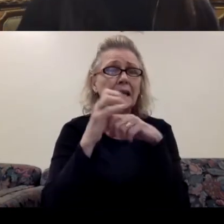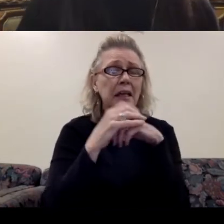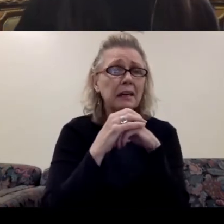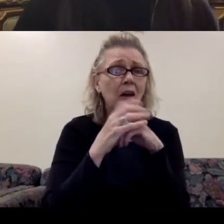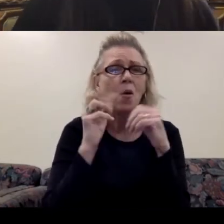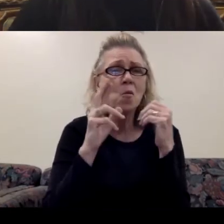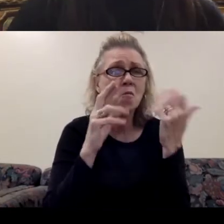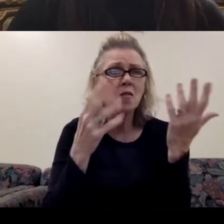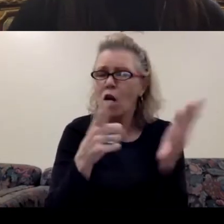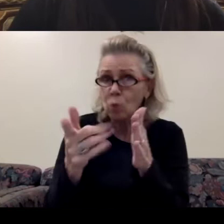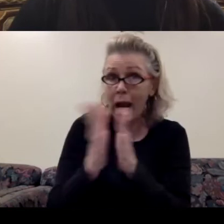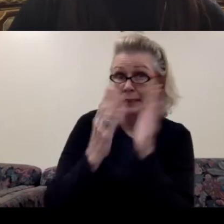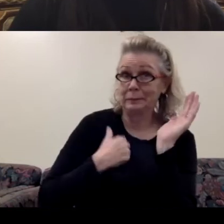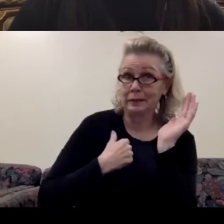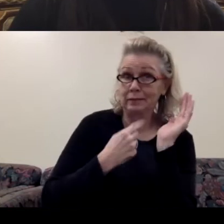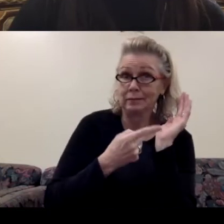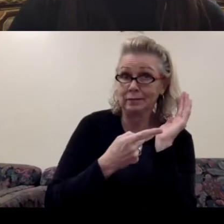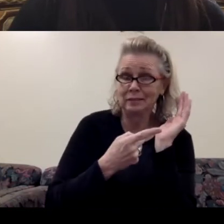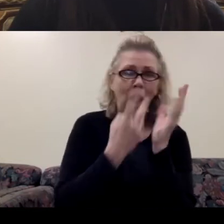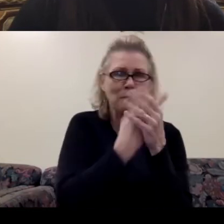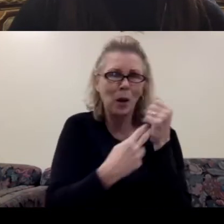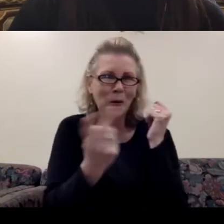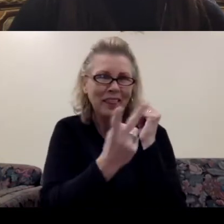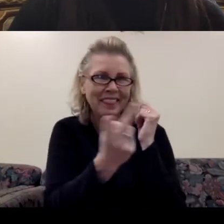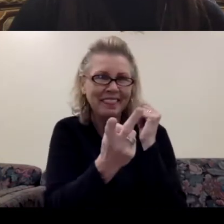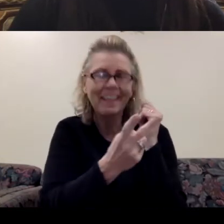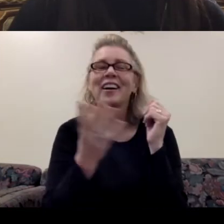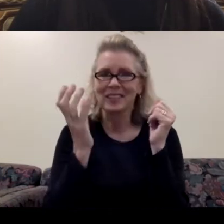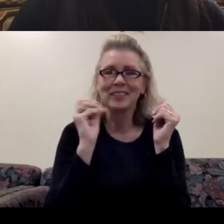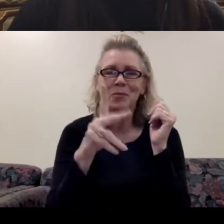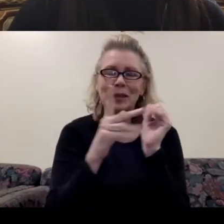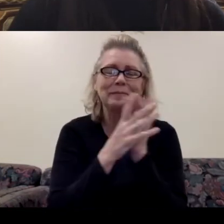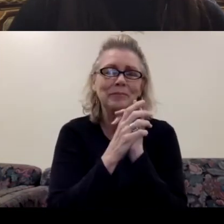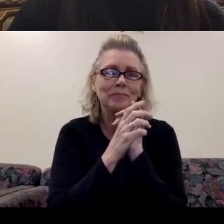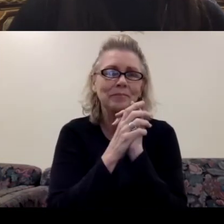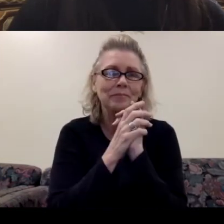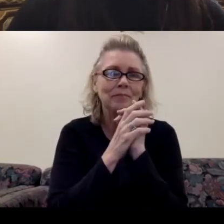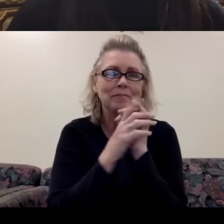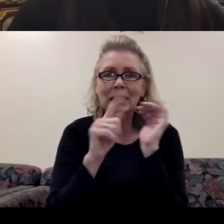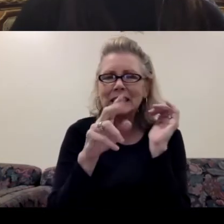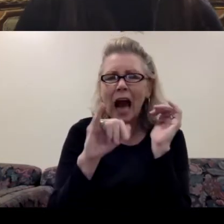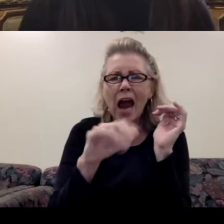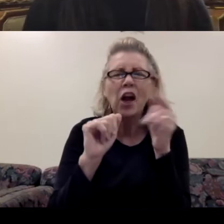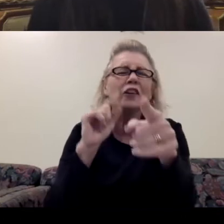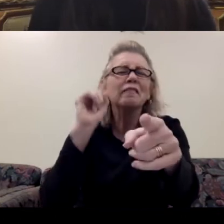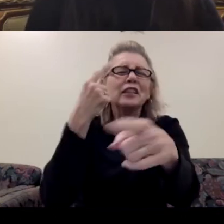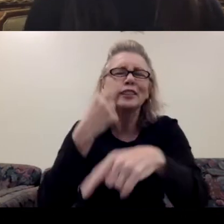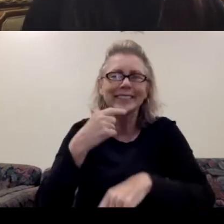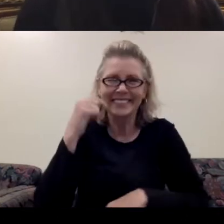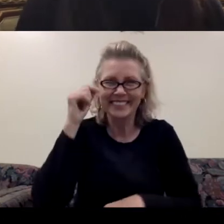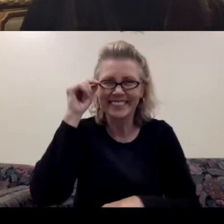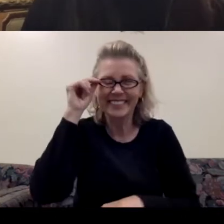You're asking me? Both of you. Okay. Tania, you go first. Okay, man.